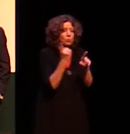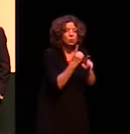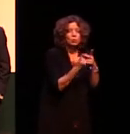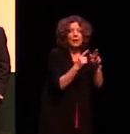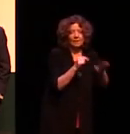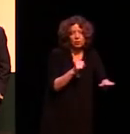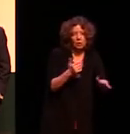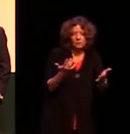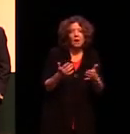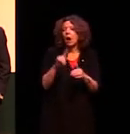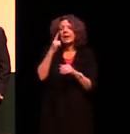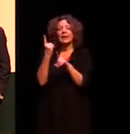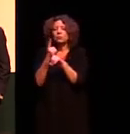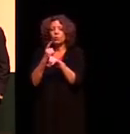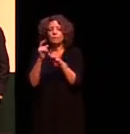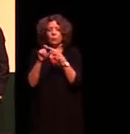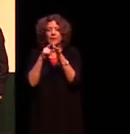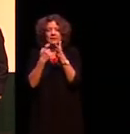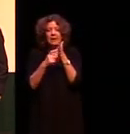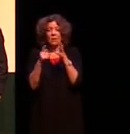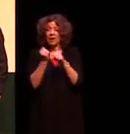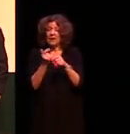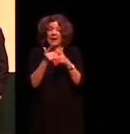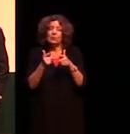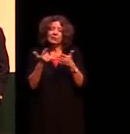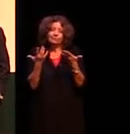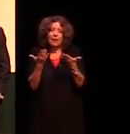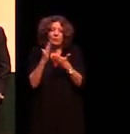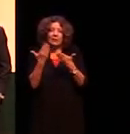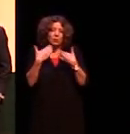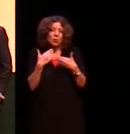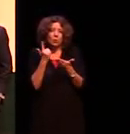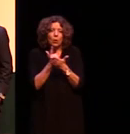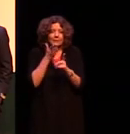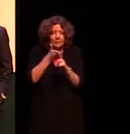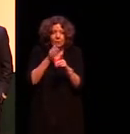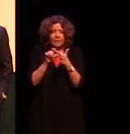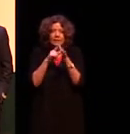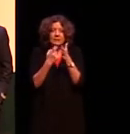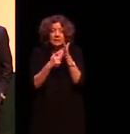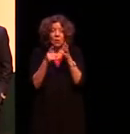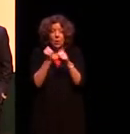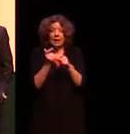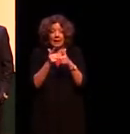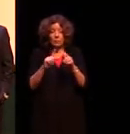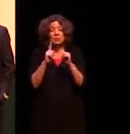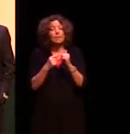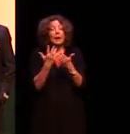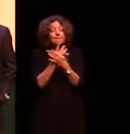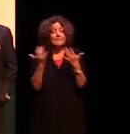I can't speak for the dark language because I don't know much about it but certainly in uh many